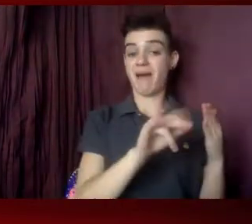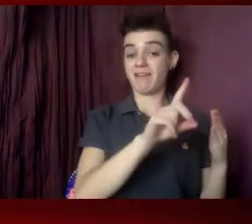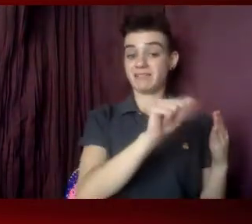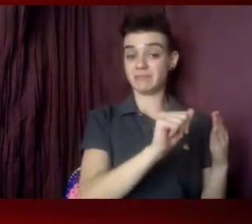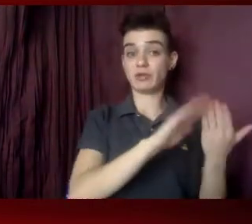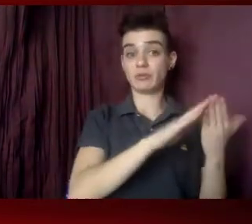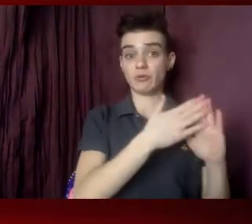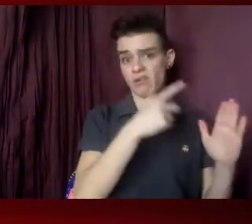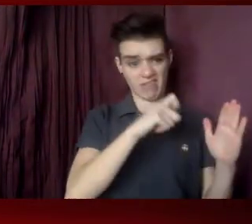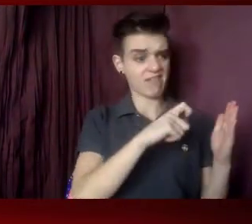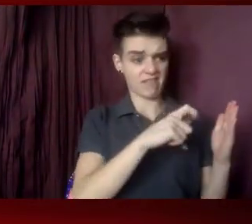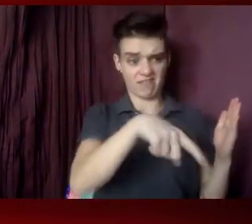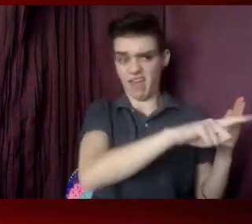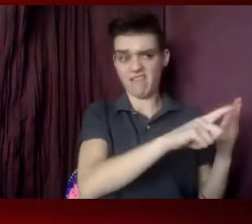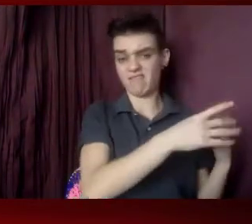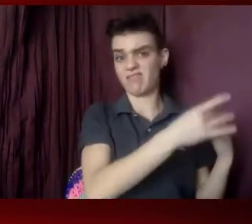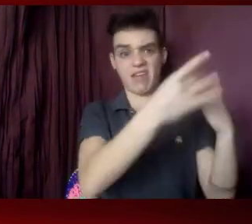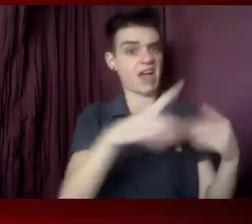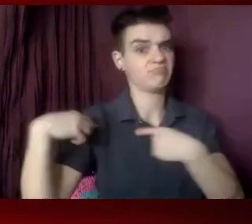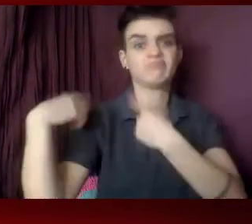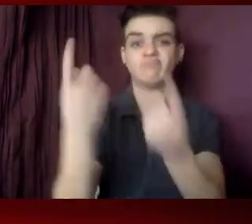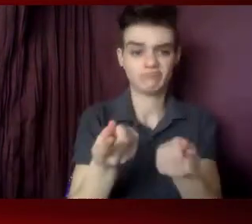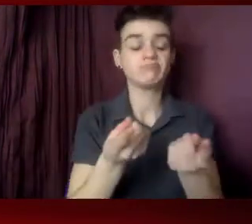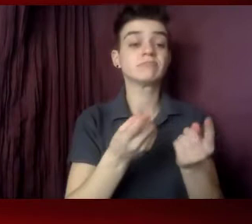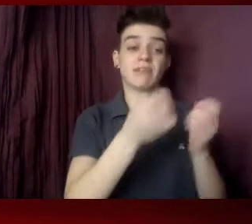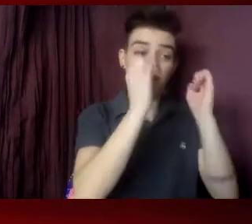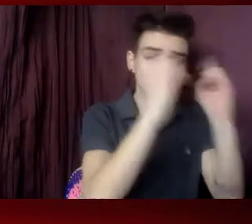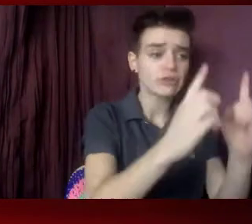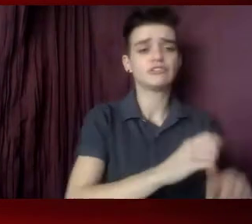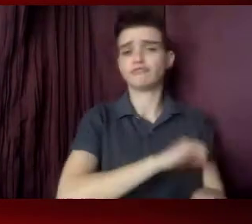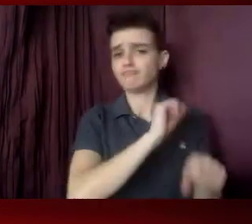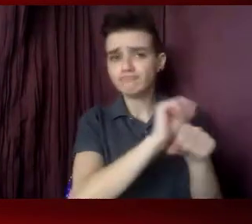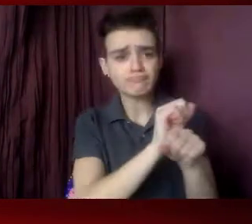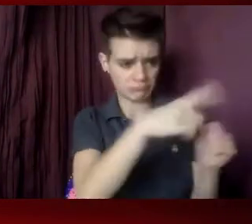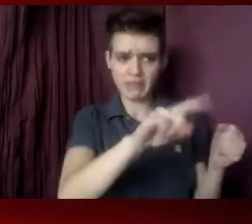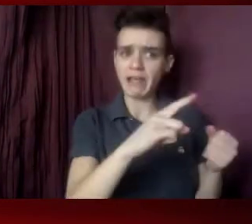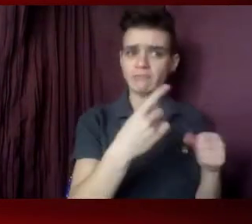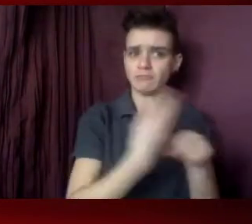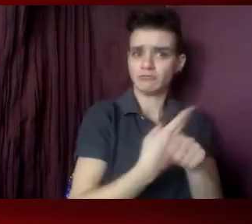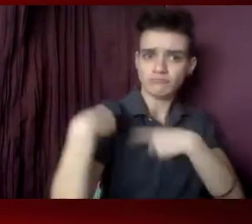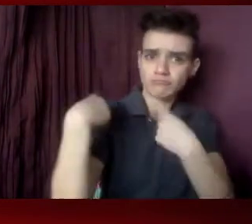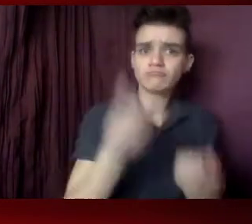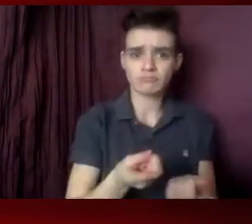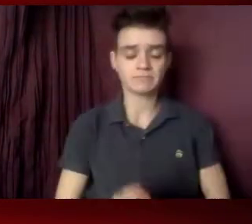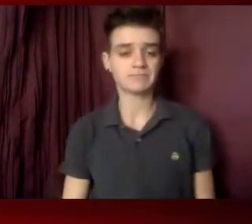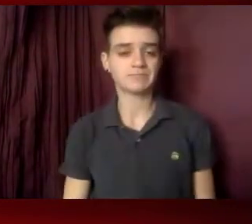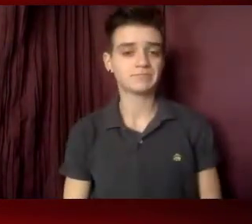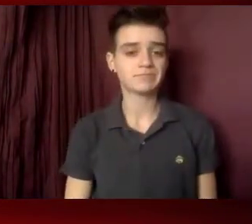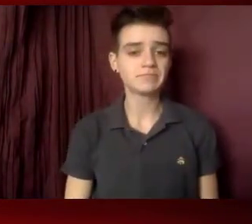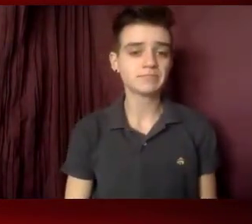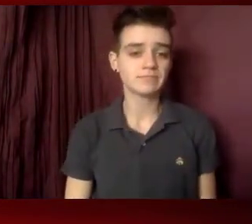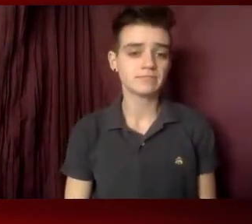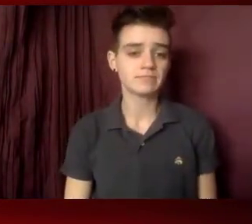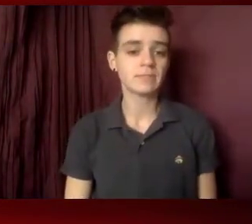technology in education, workplace and other spheres of everyday life. Many of us